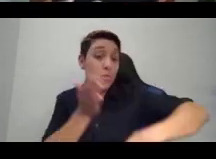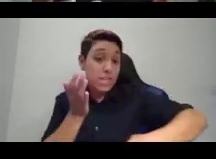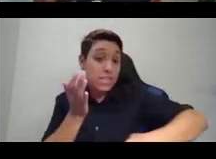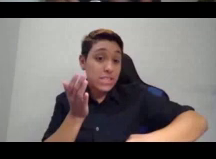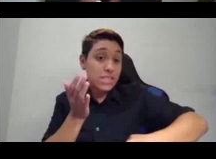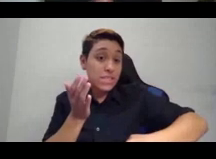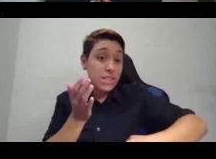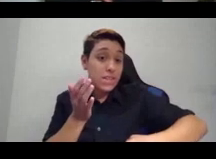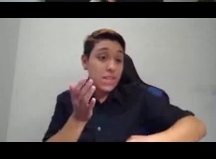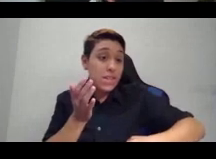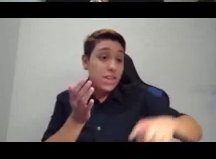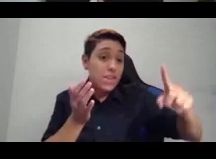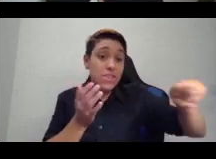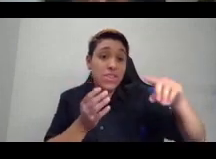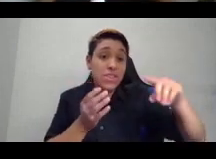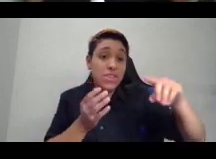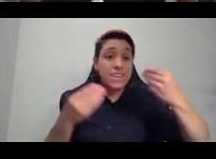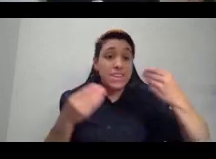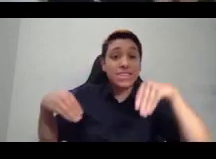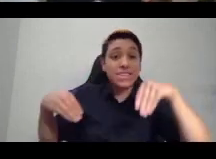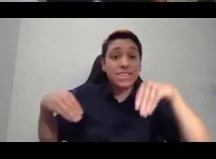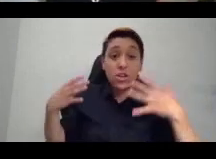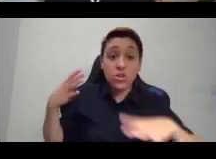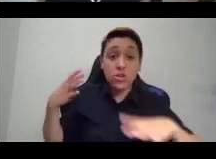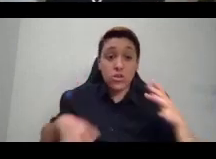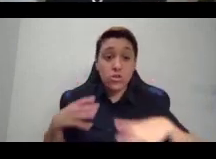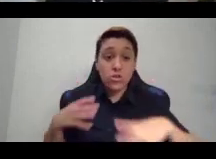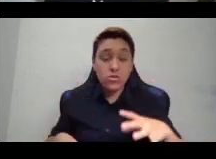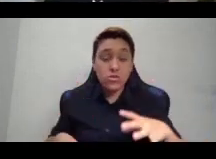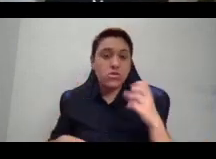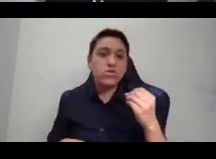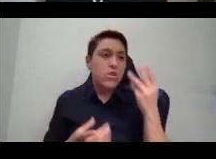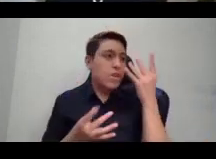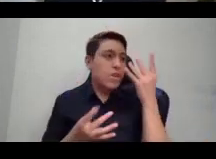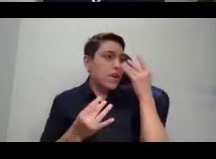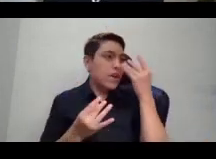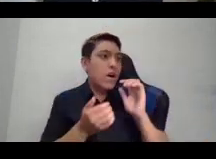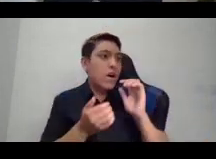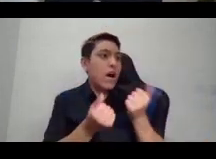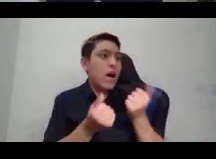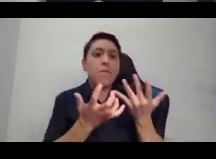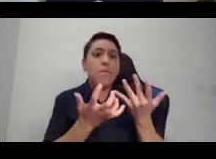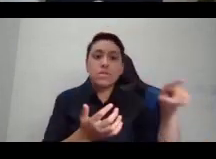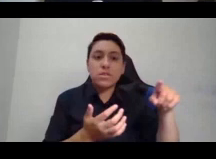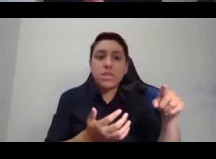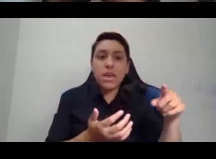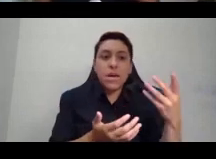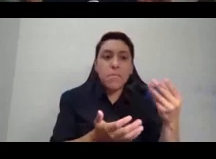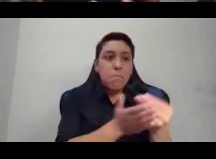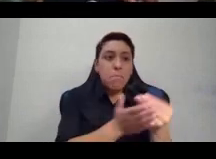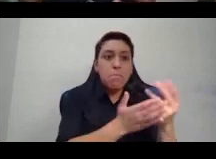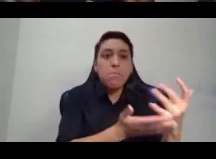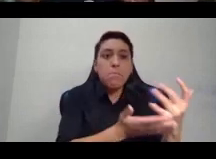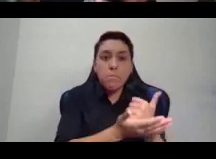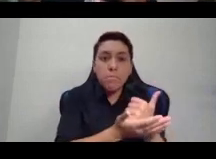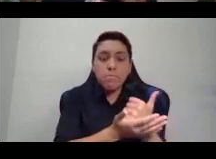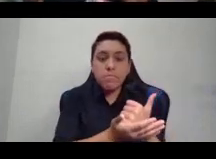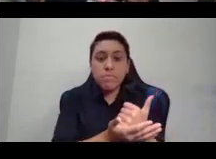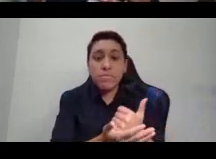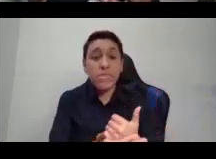so many things. In fact, once again, it is women of color who are overwhelmingly